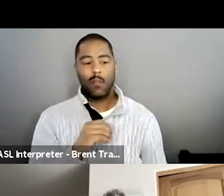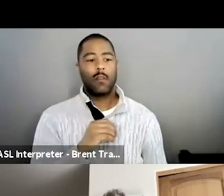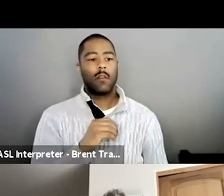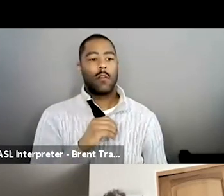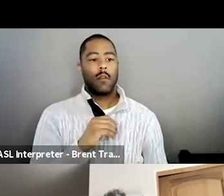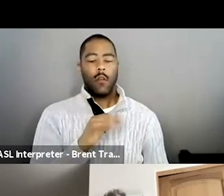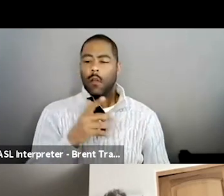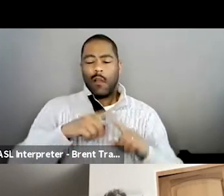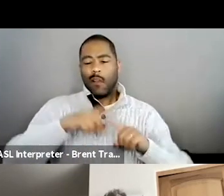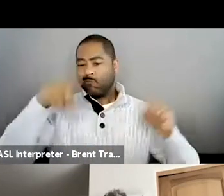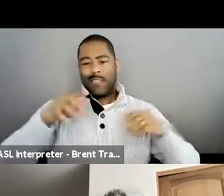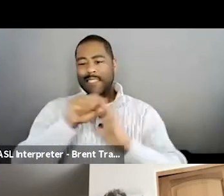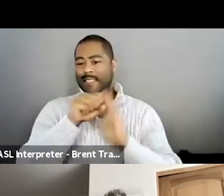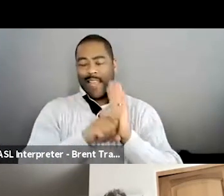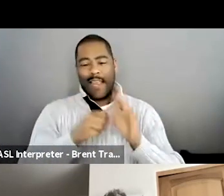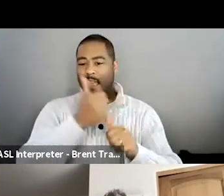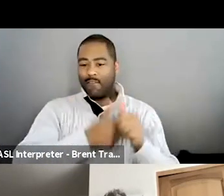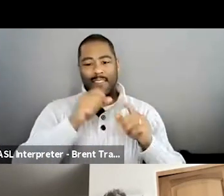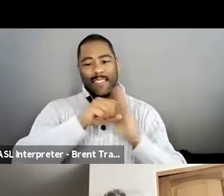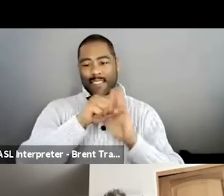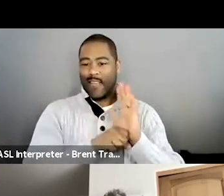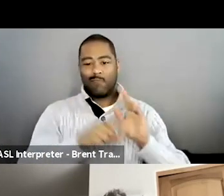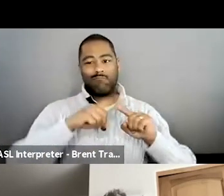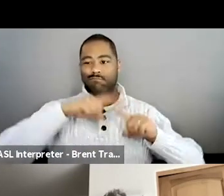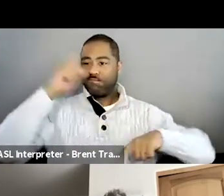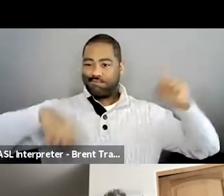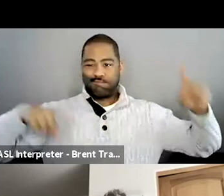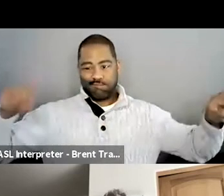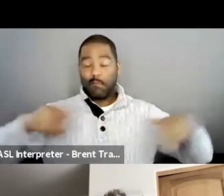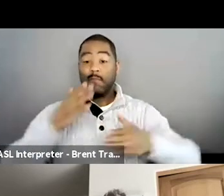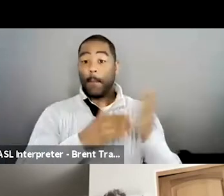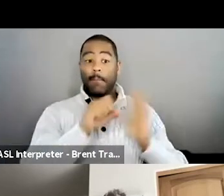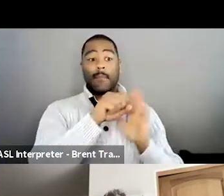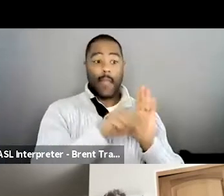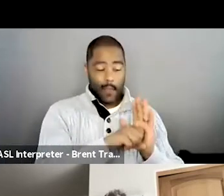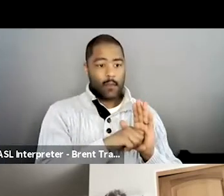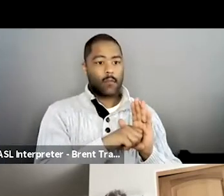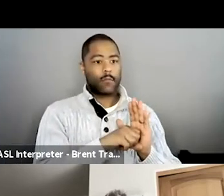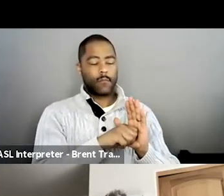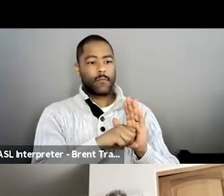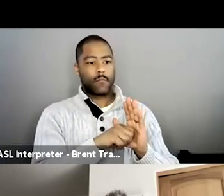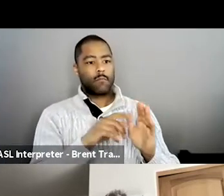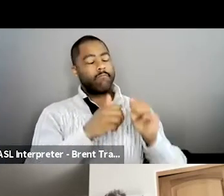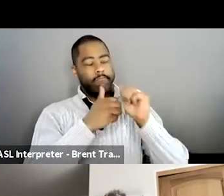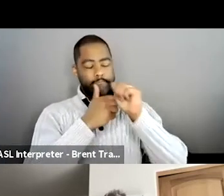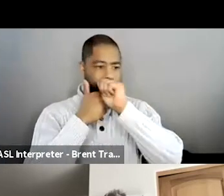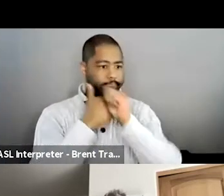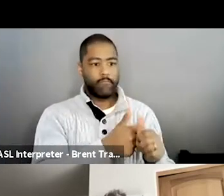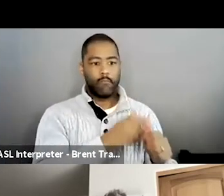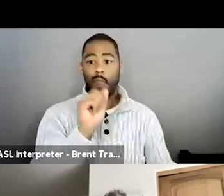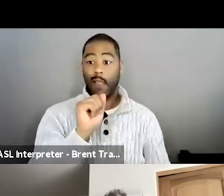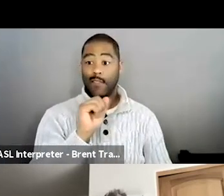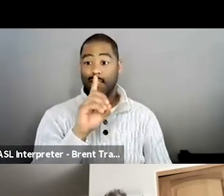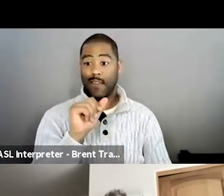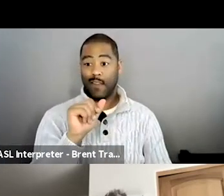you know, their, the disabilities act and how, um, they manage their people. And so my mom had to sign an agreement,